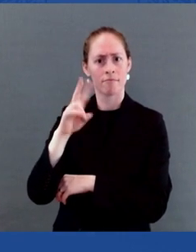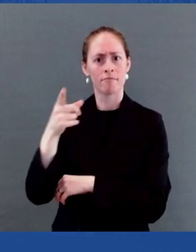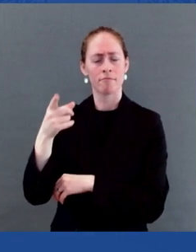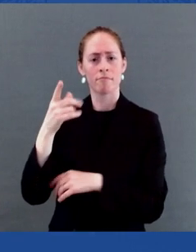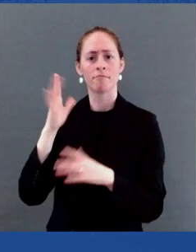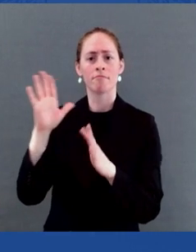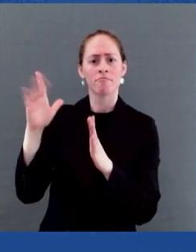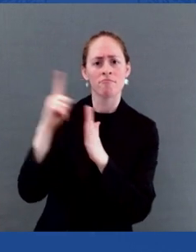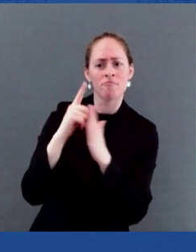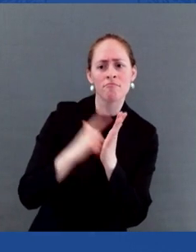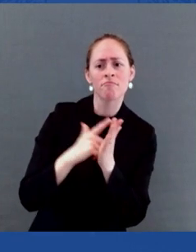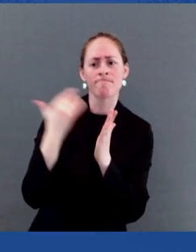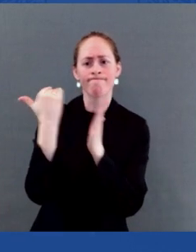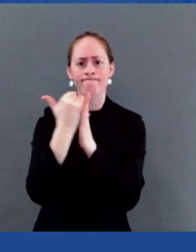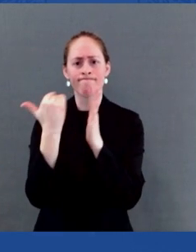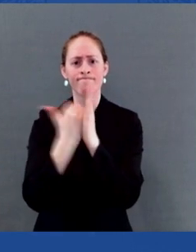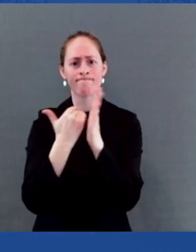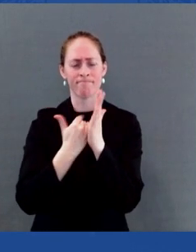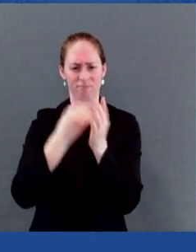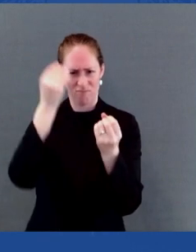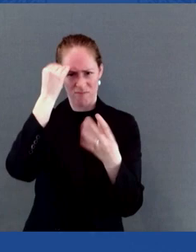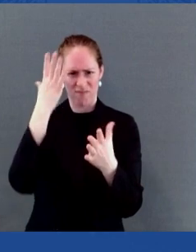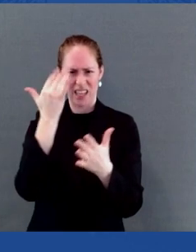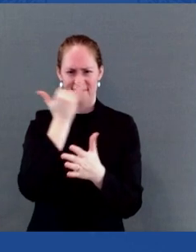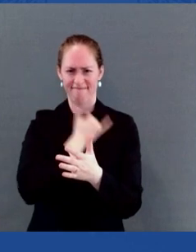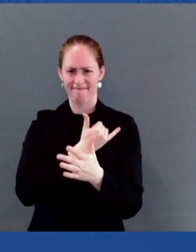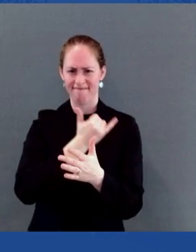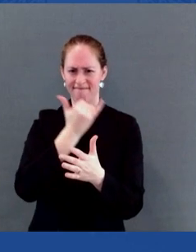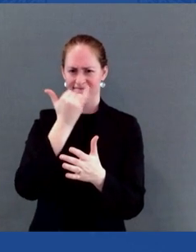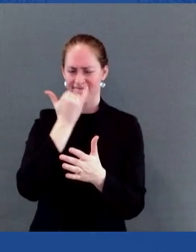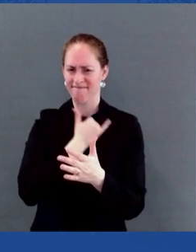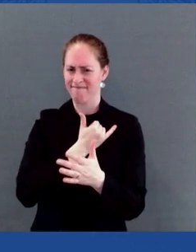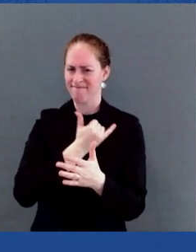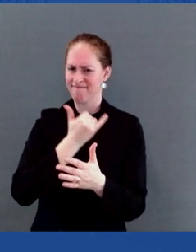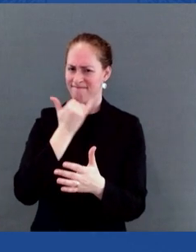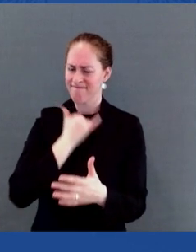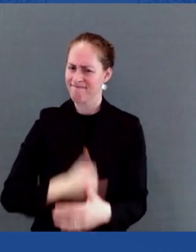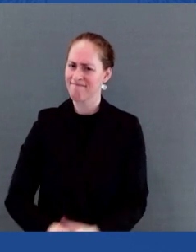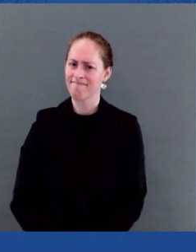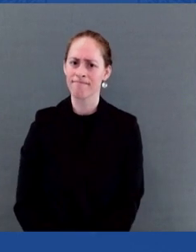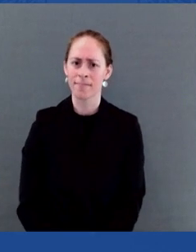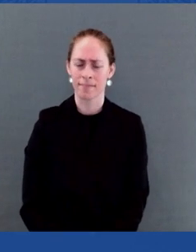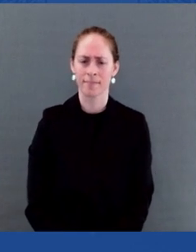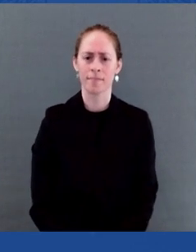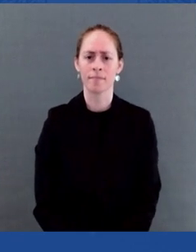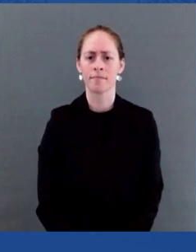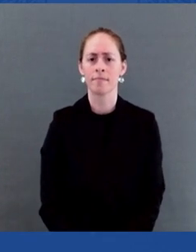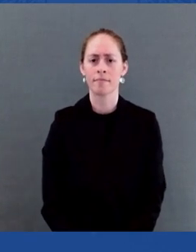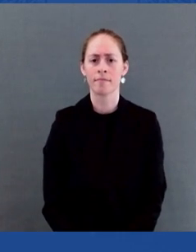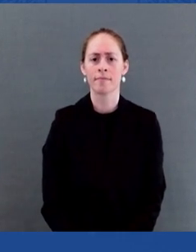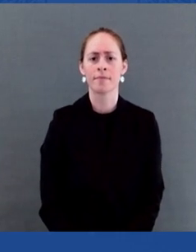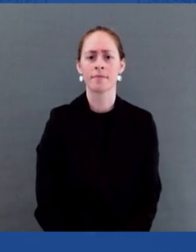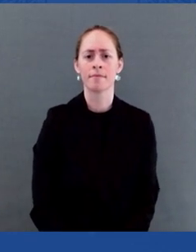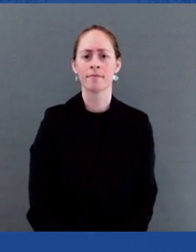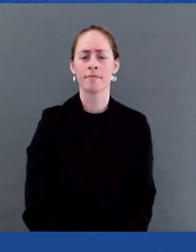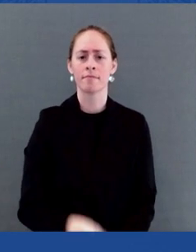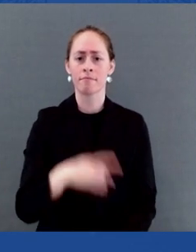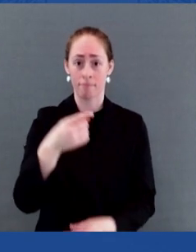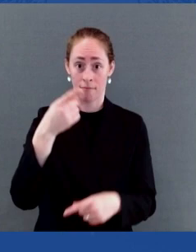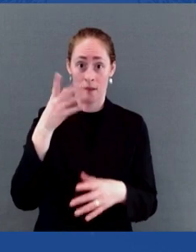HIV cannot be transmitted through saliva. There are still laws in the books for criminalized spitting by people with HIV.